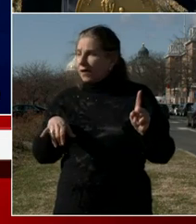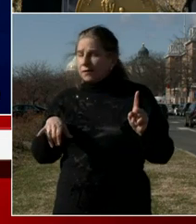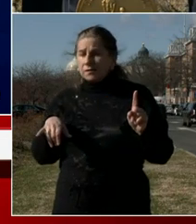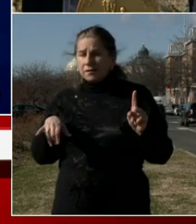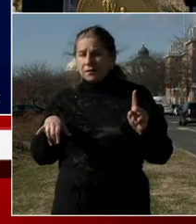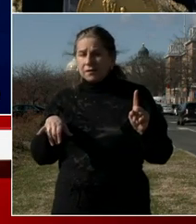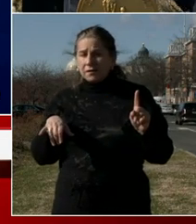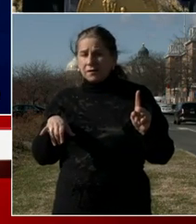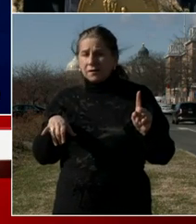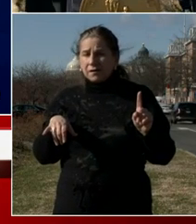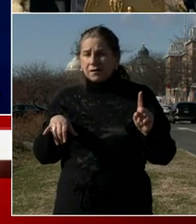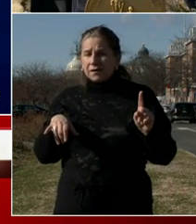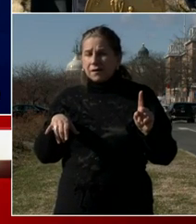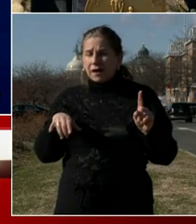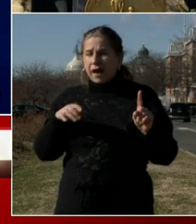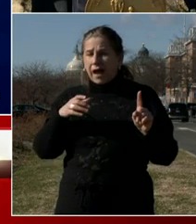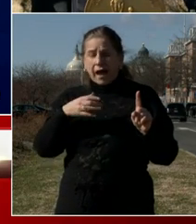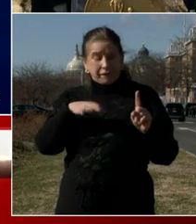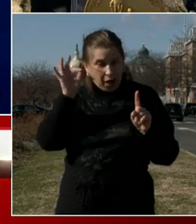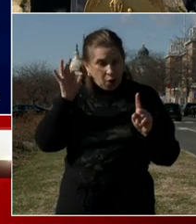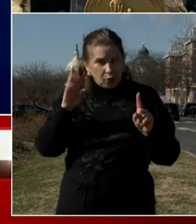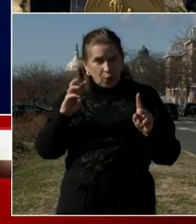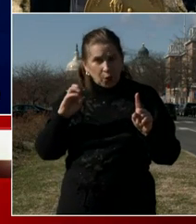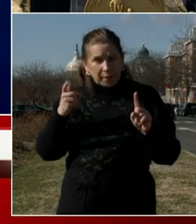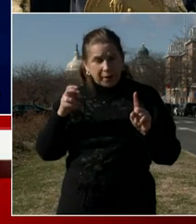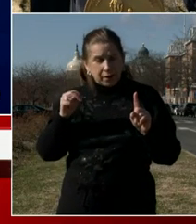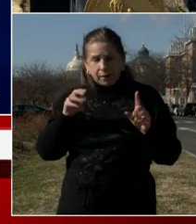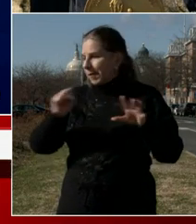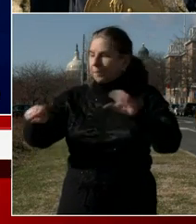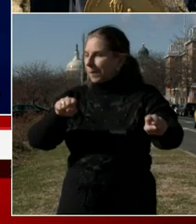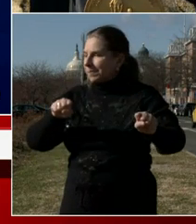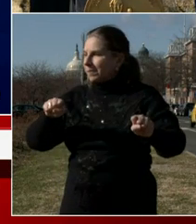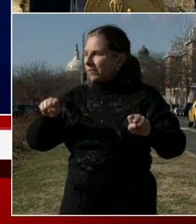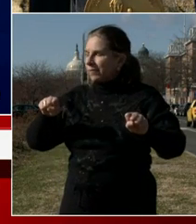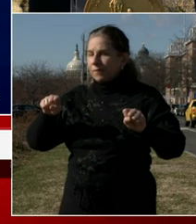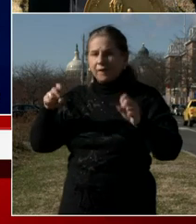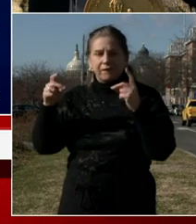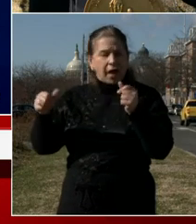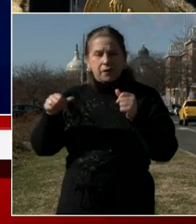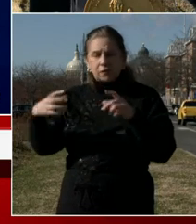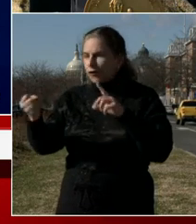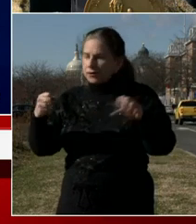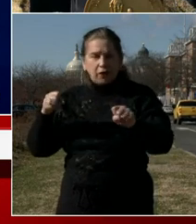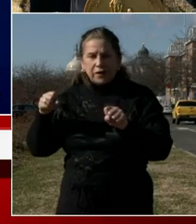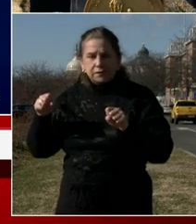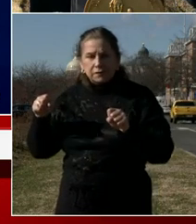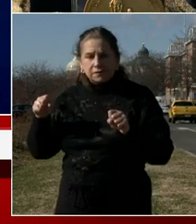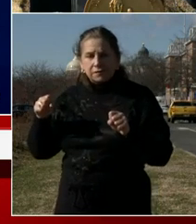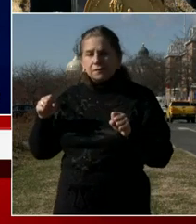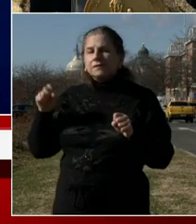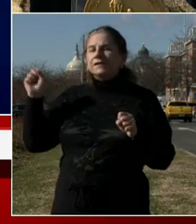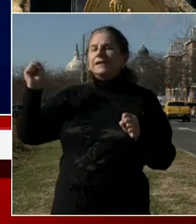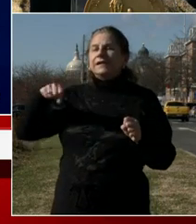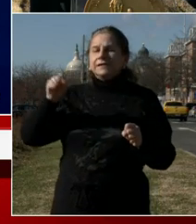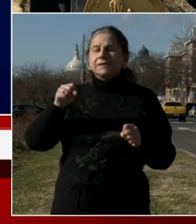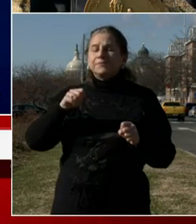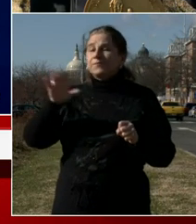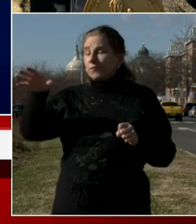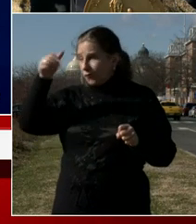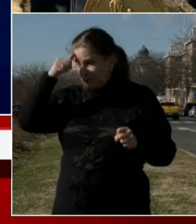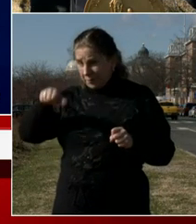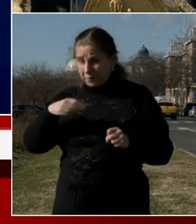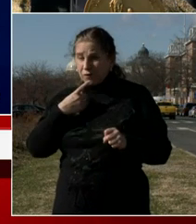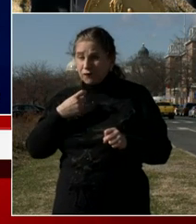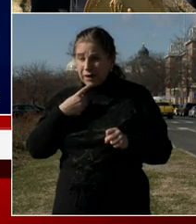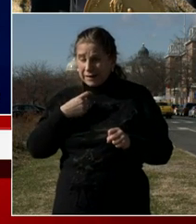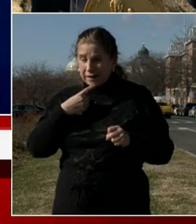perimeter, to the inner perimeter. There's a green line that we talk about in the red line that we talk about. At those locations, they are encountering